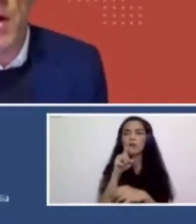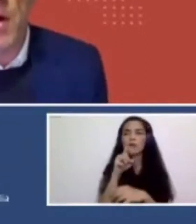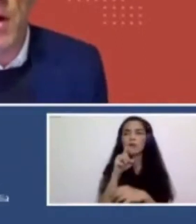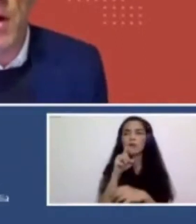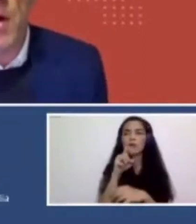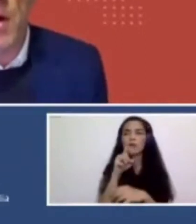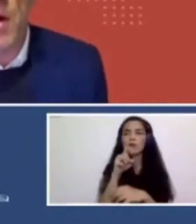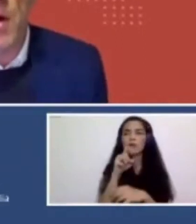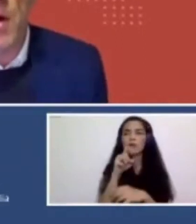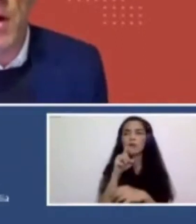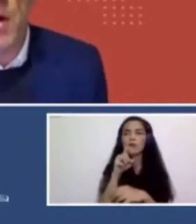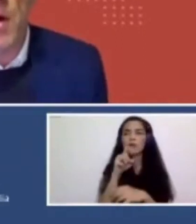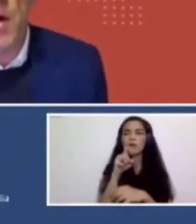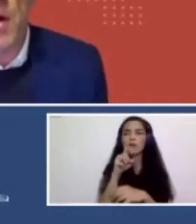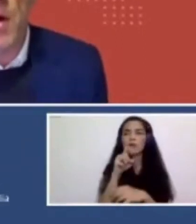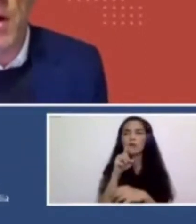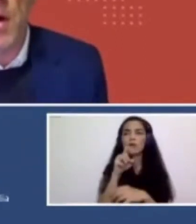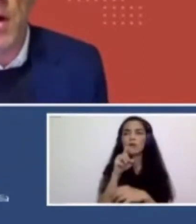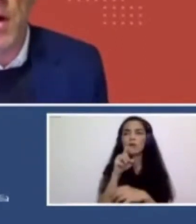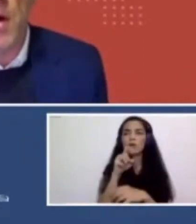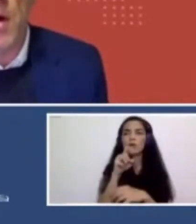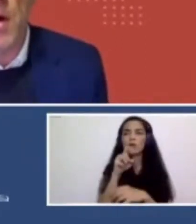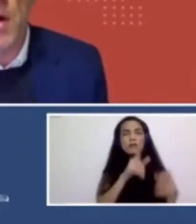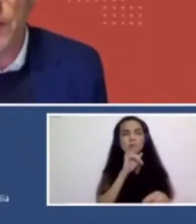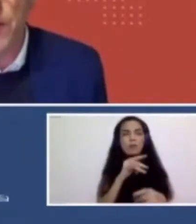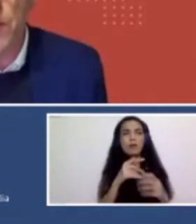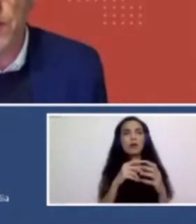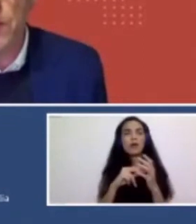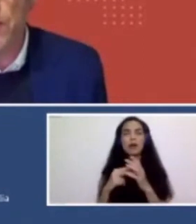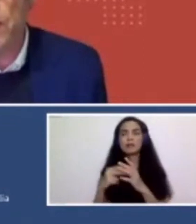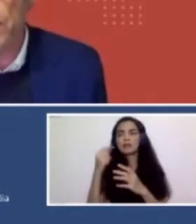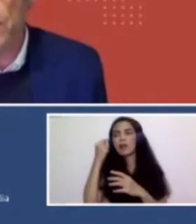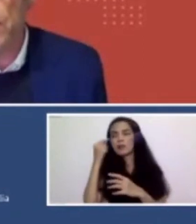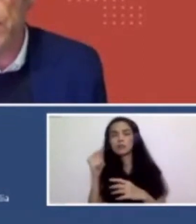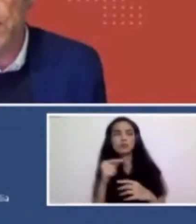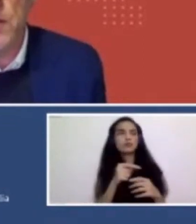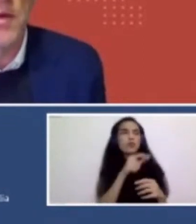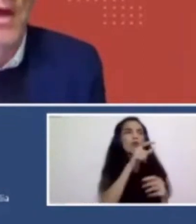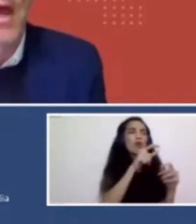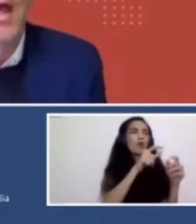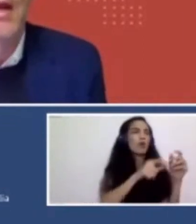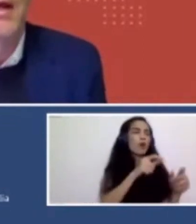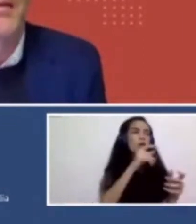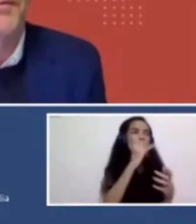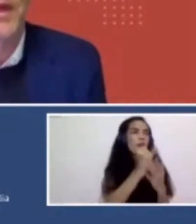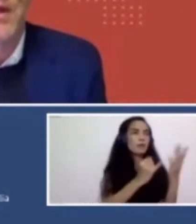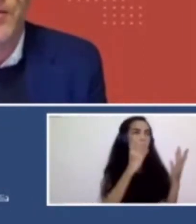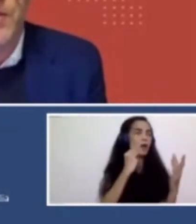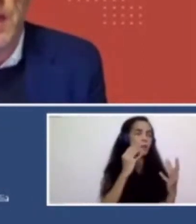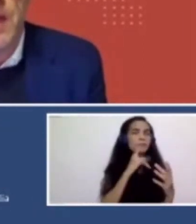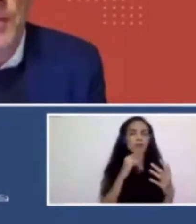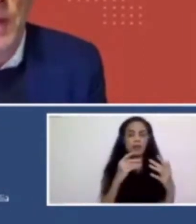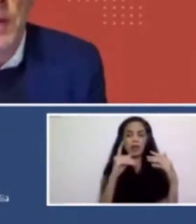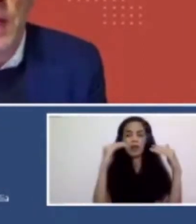a hybrid across the two. And so we, we sort of bridging that gap on my pros and, uh, and, um, bridging